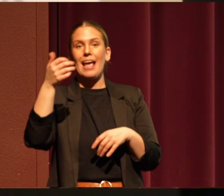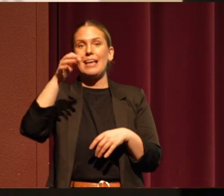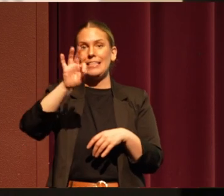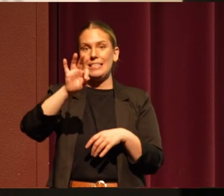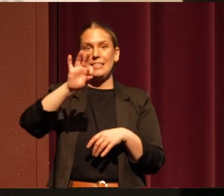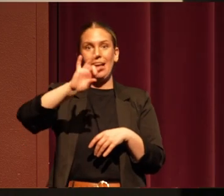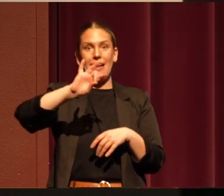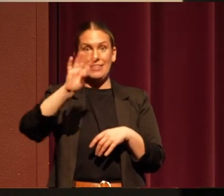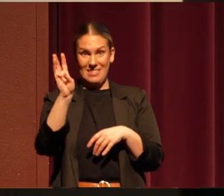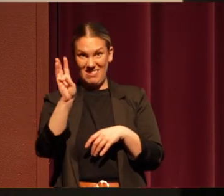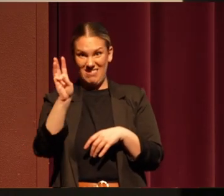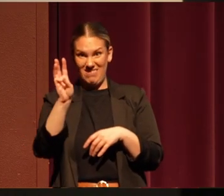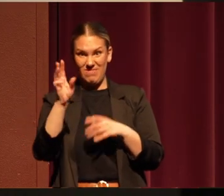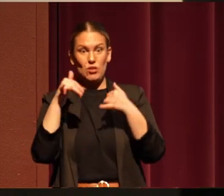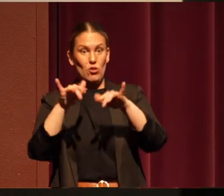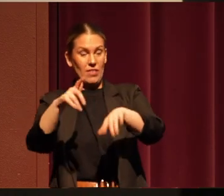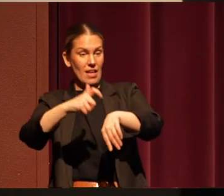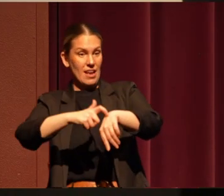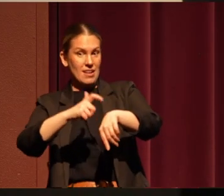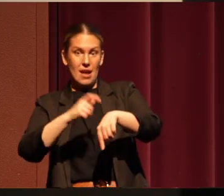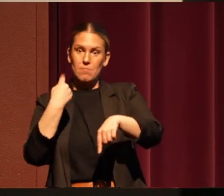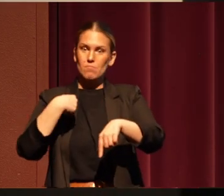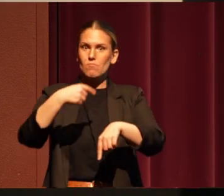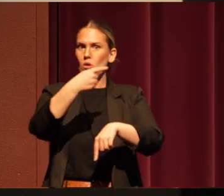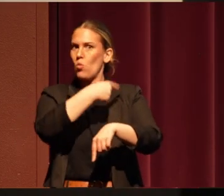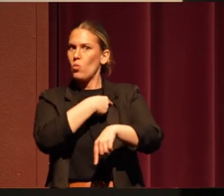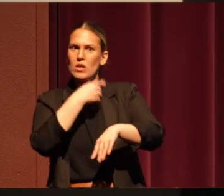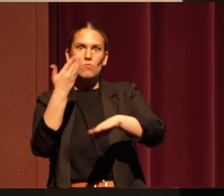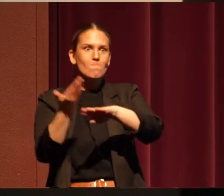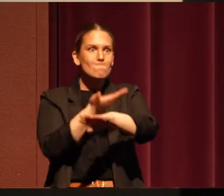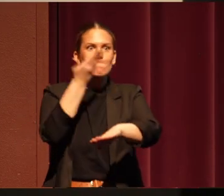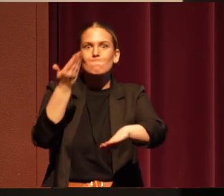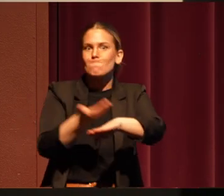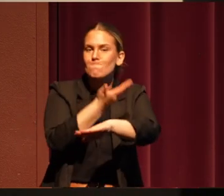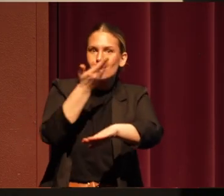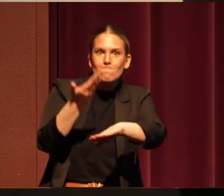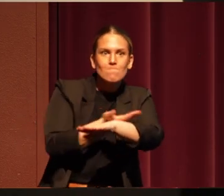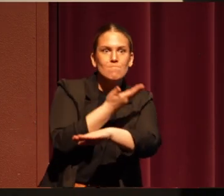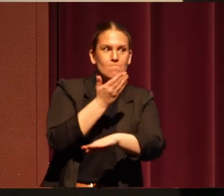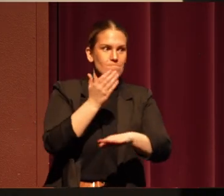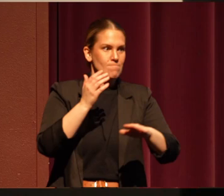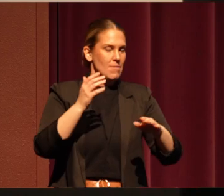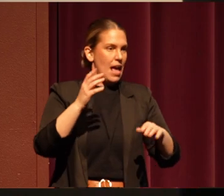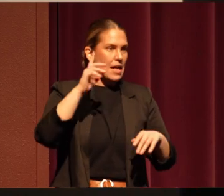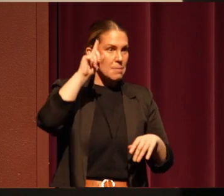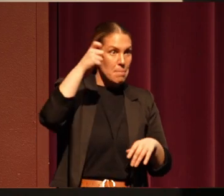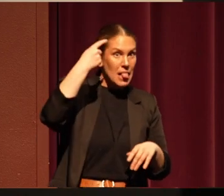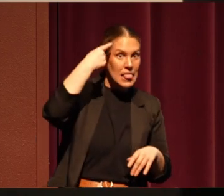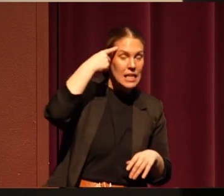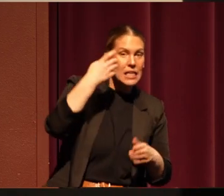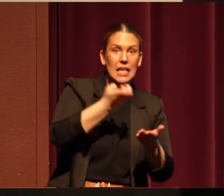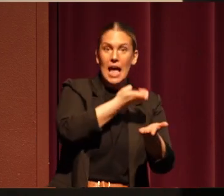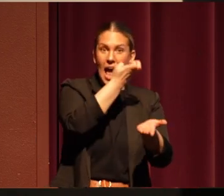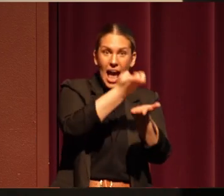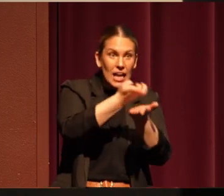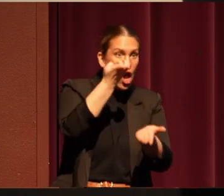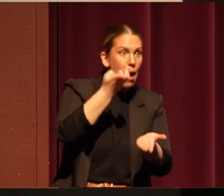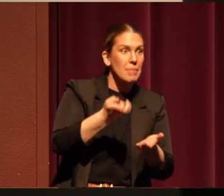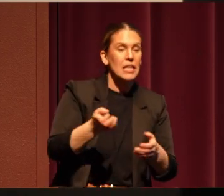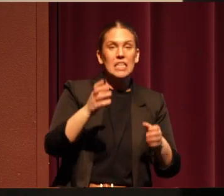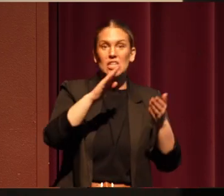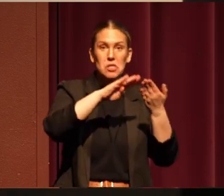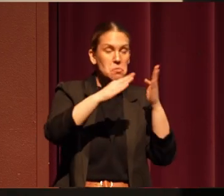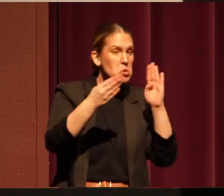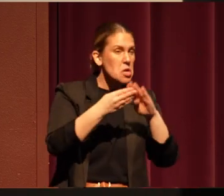were fully restored. We were restored as a nation, politically and economically. Our treaty rights were restored.